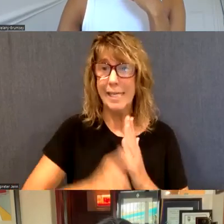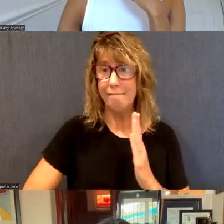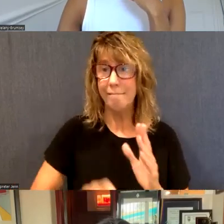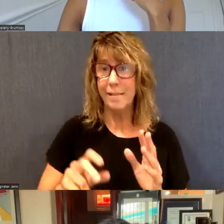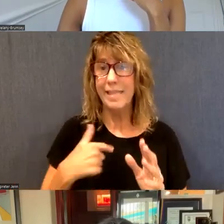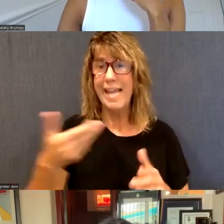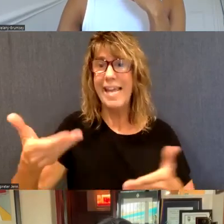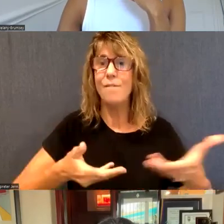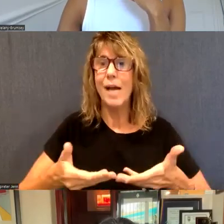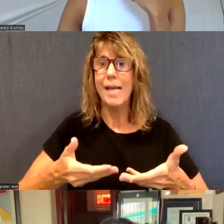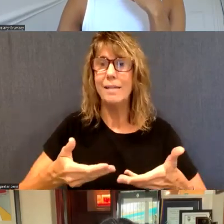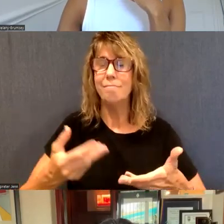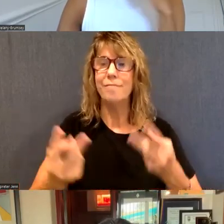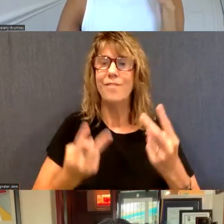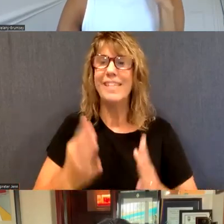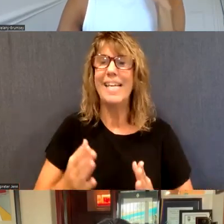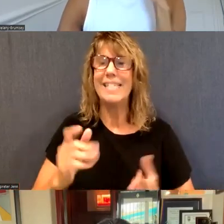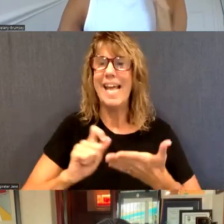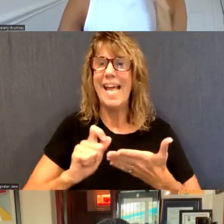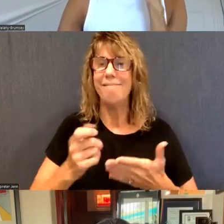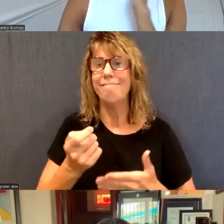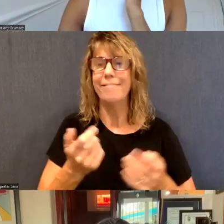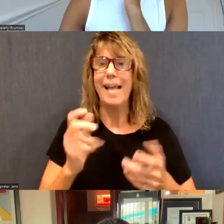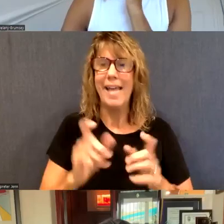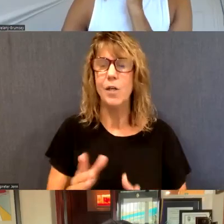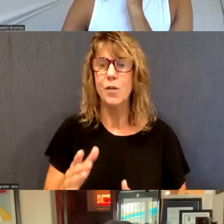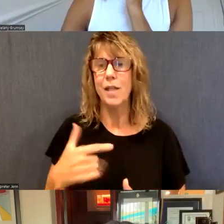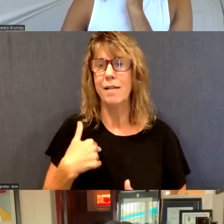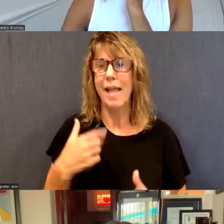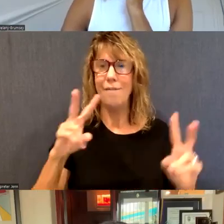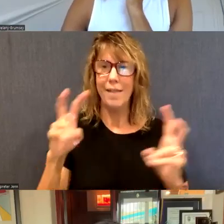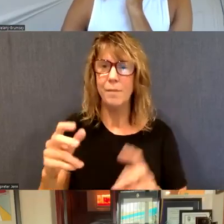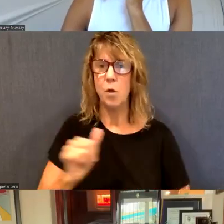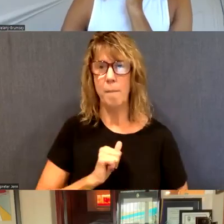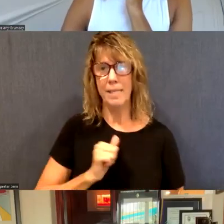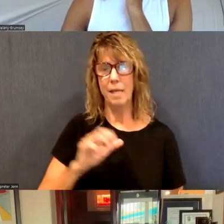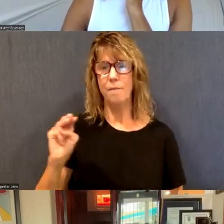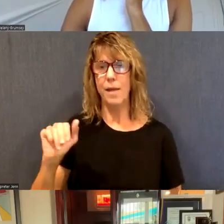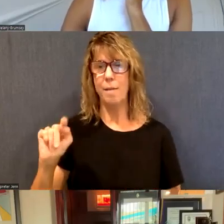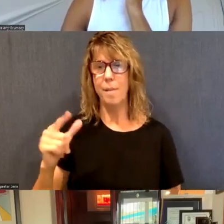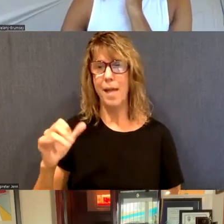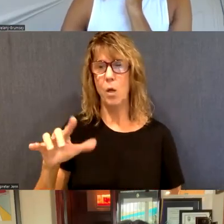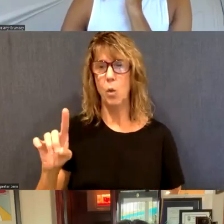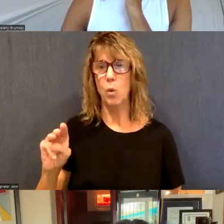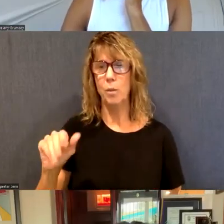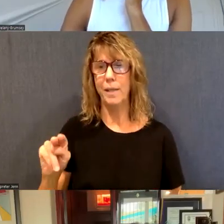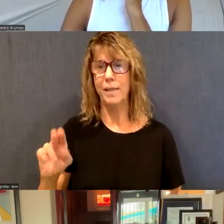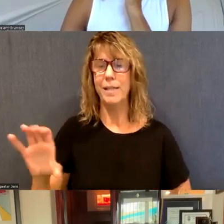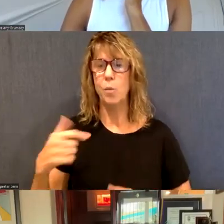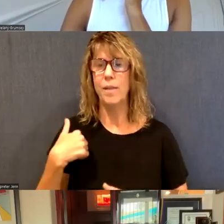guest editors and then it has a theme. And so Matt Goldman and I did the one that is coming out in this fall, I think in September.